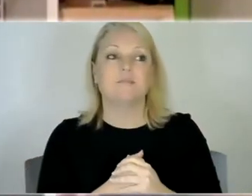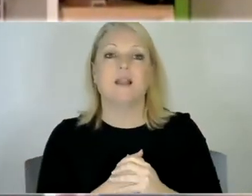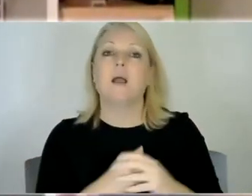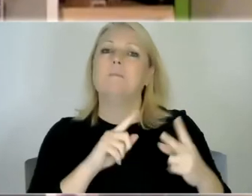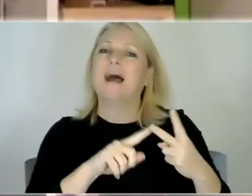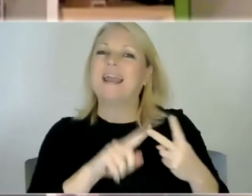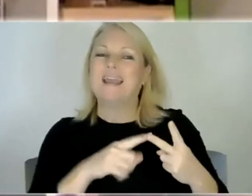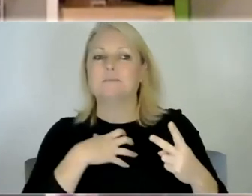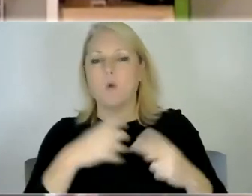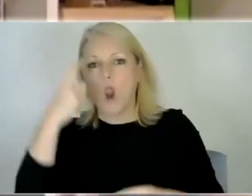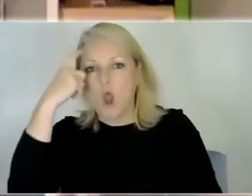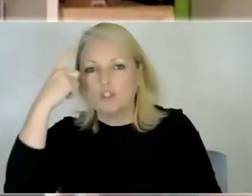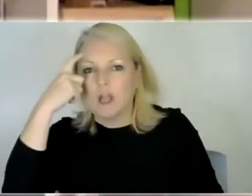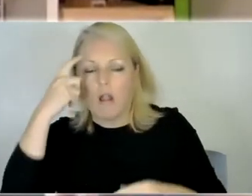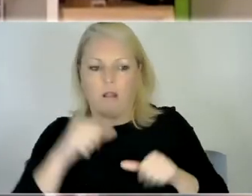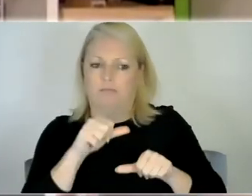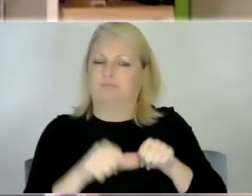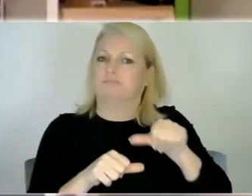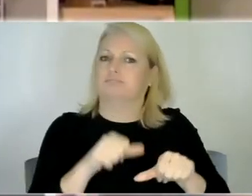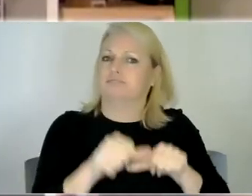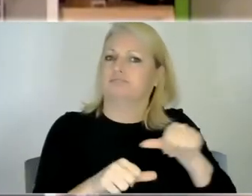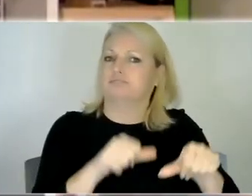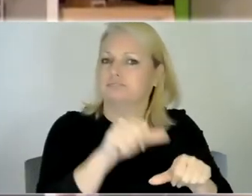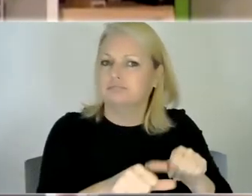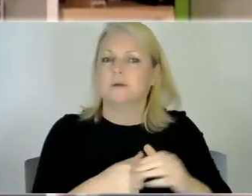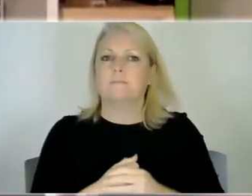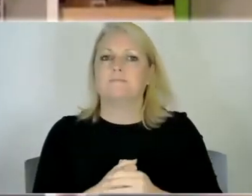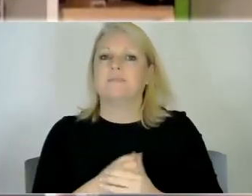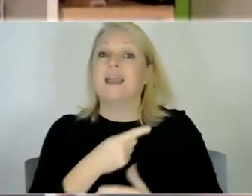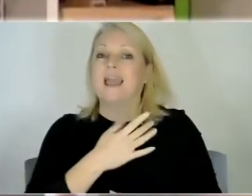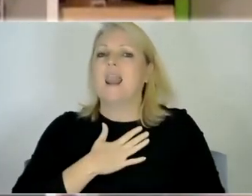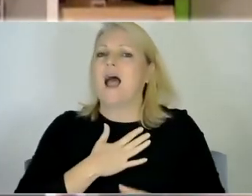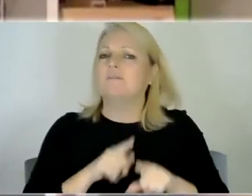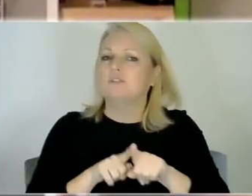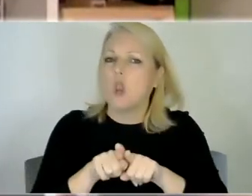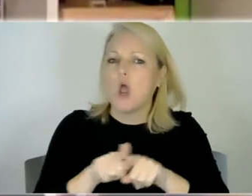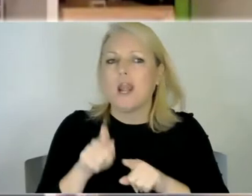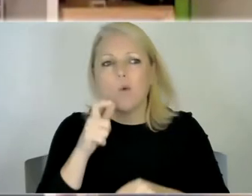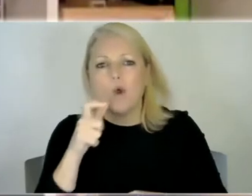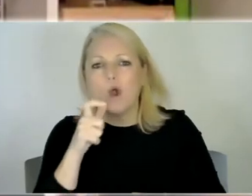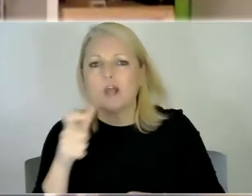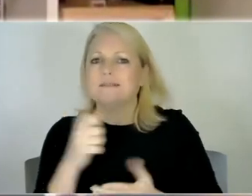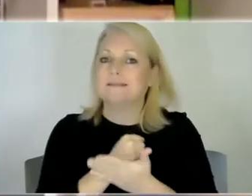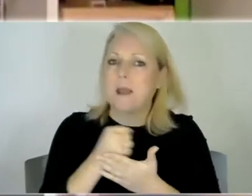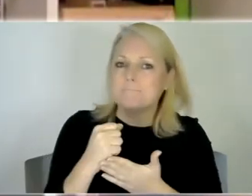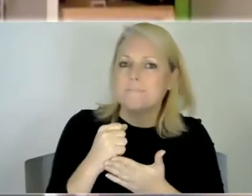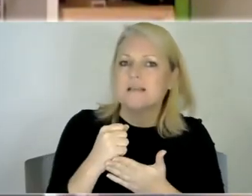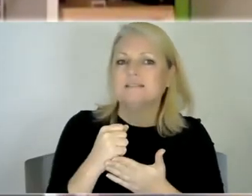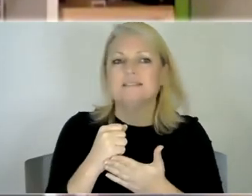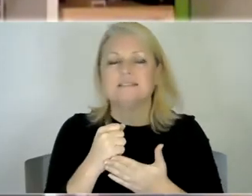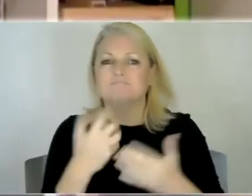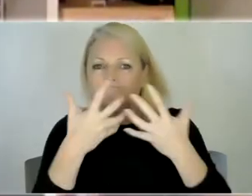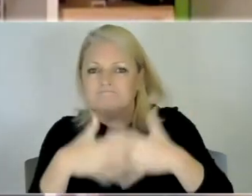logical he's a lot more into uh he loves learning words and numbers um he loves doing puzzles